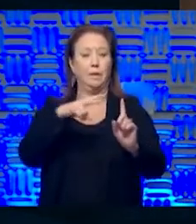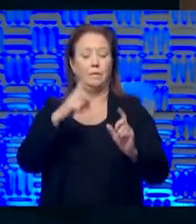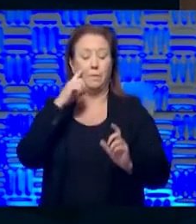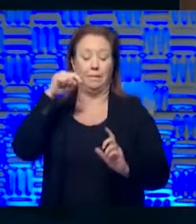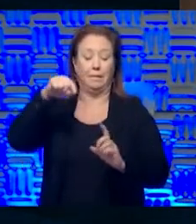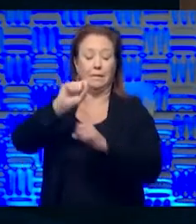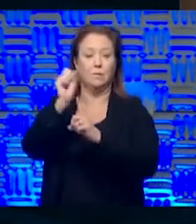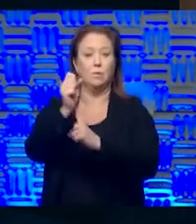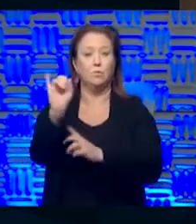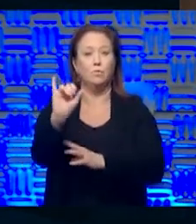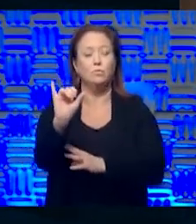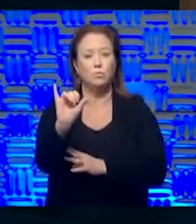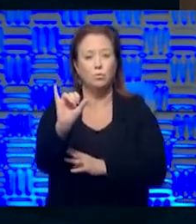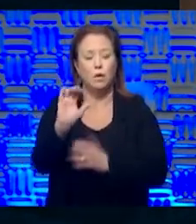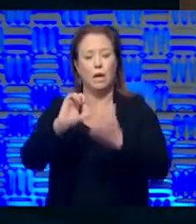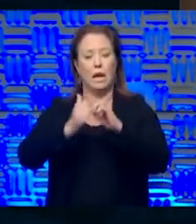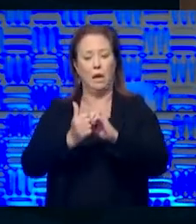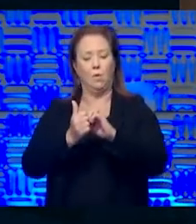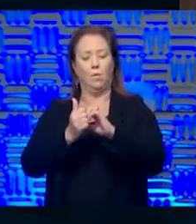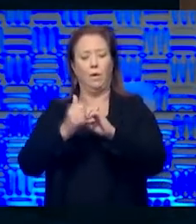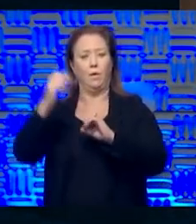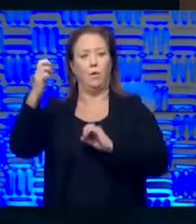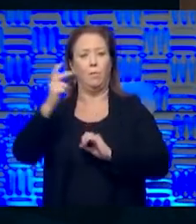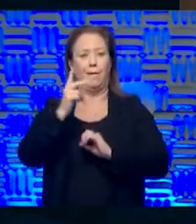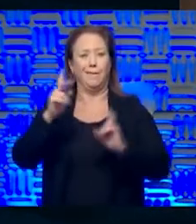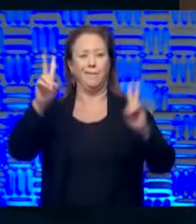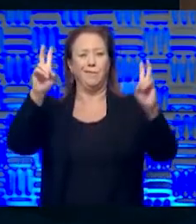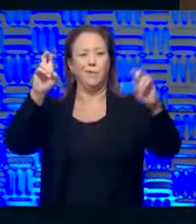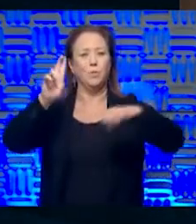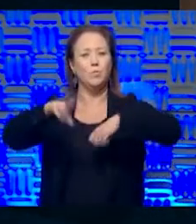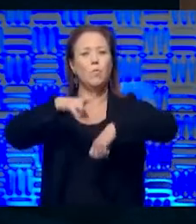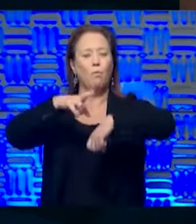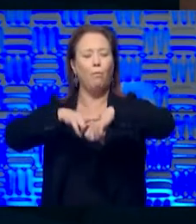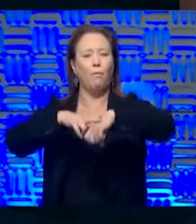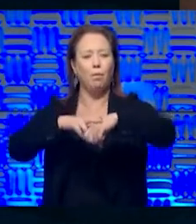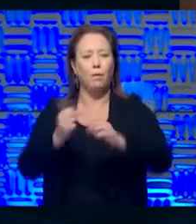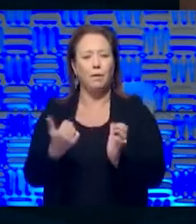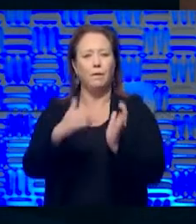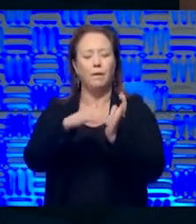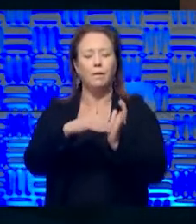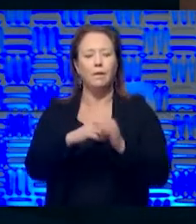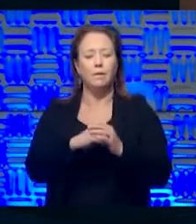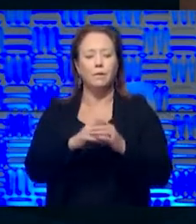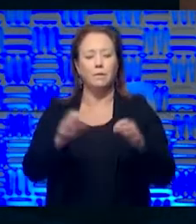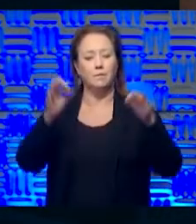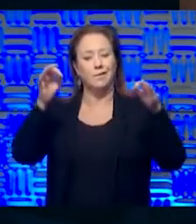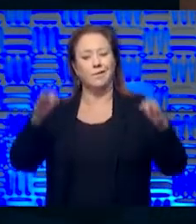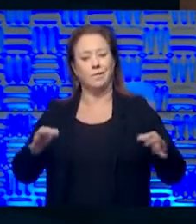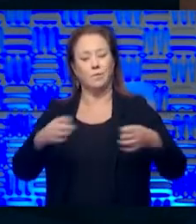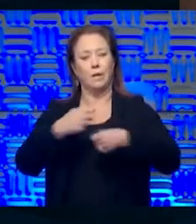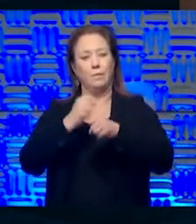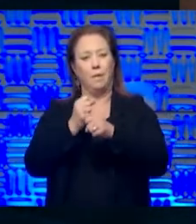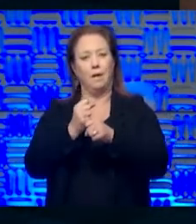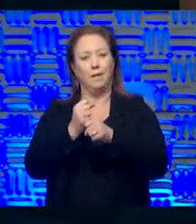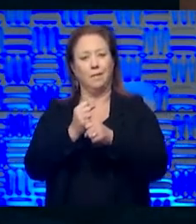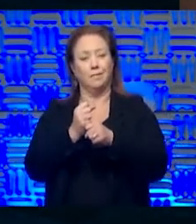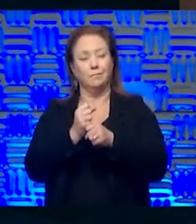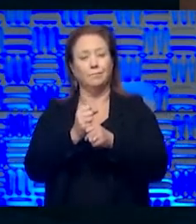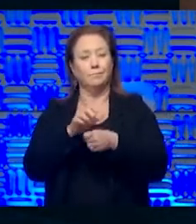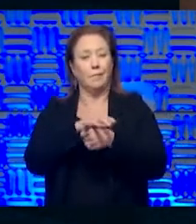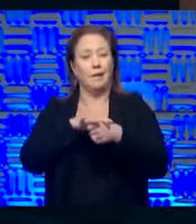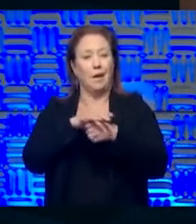one, as we look at how we return to a more normal state, that decisions be made closer to home